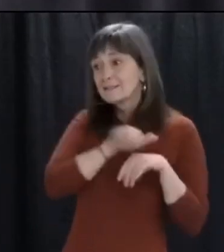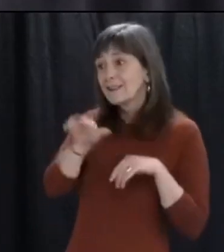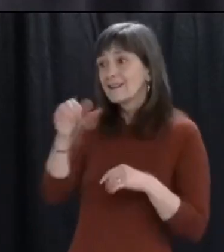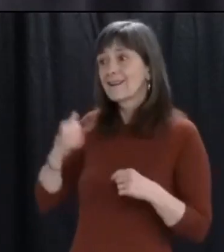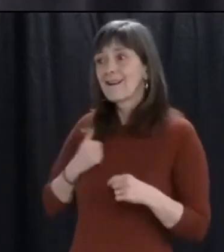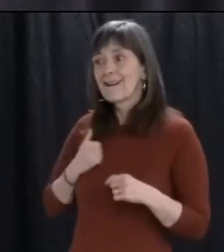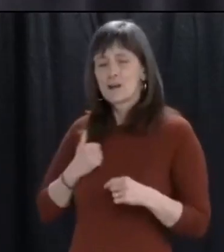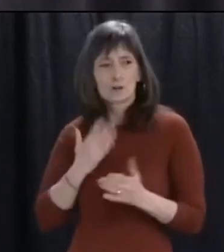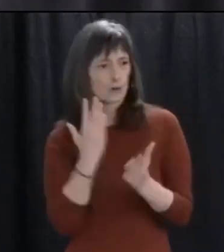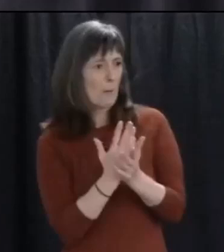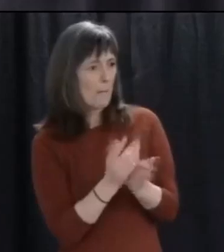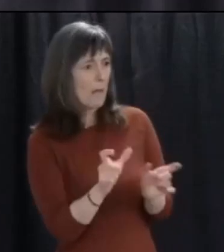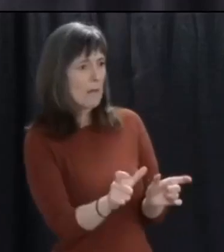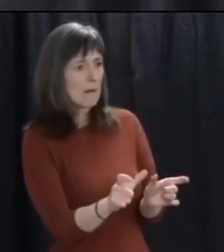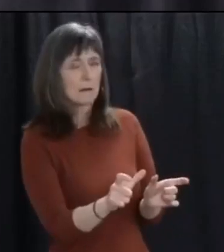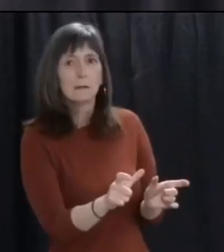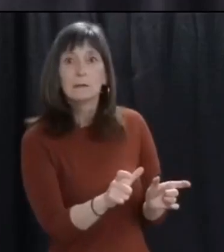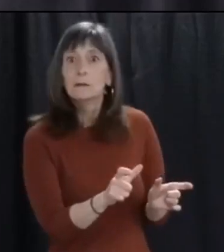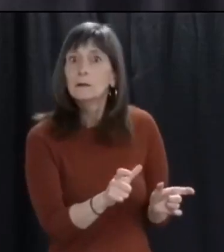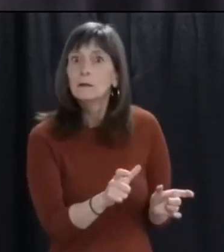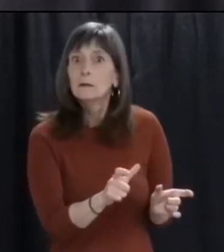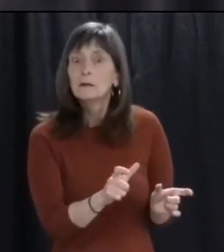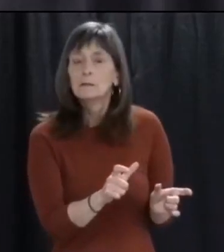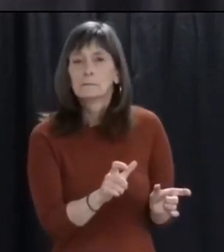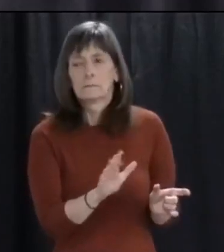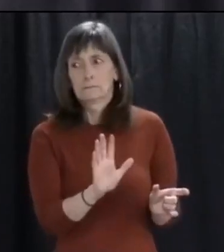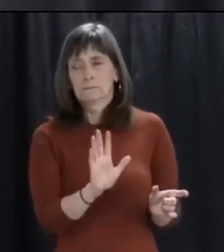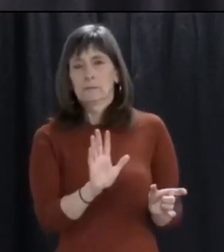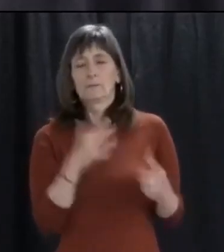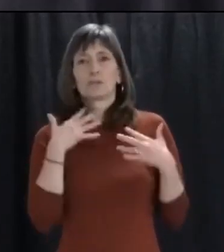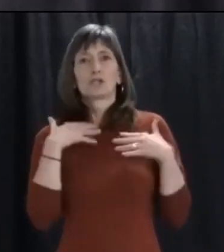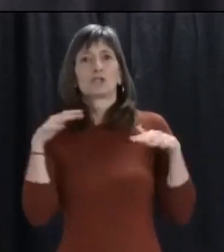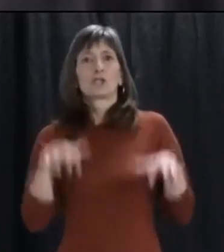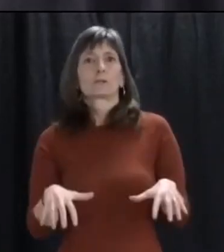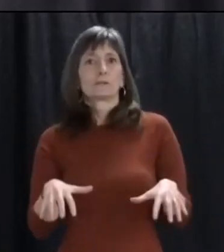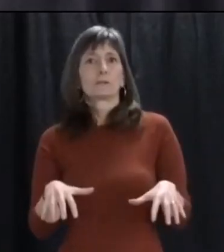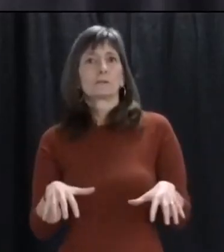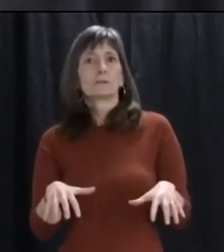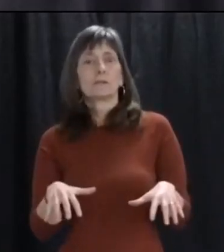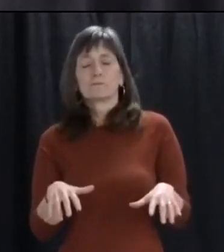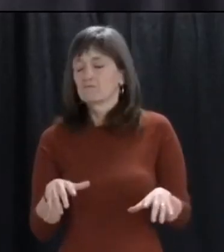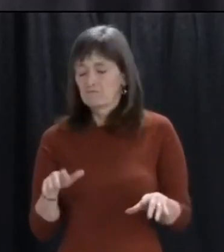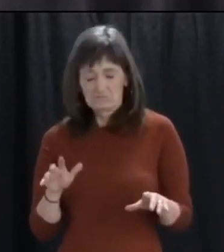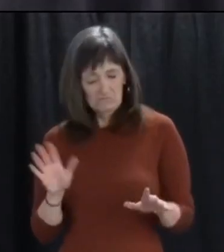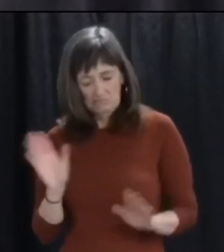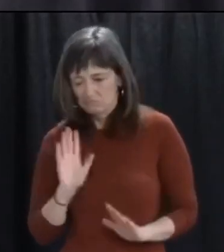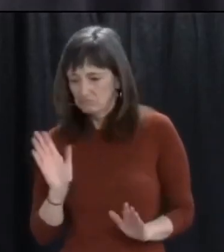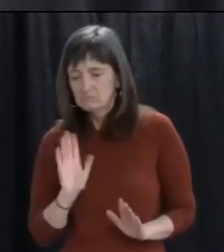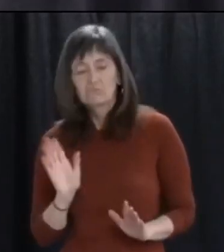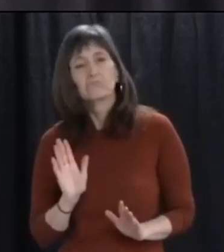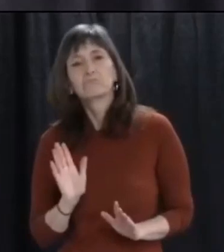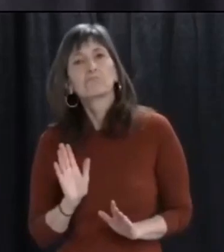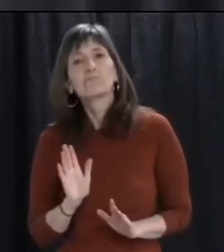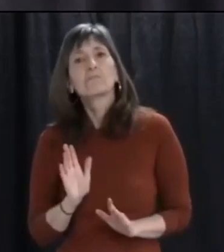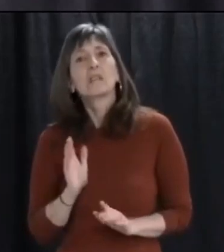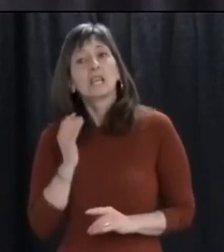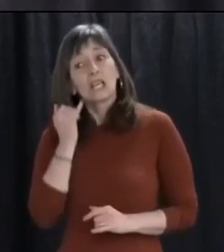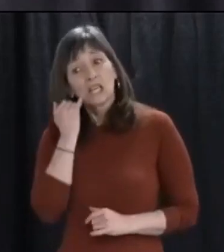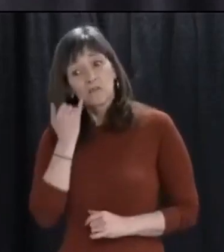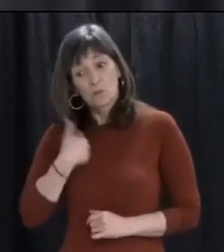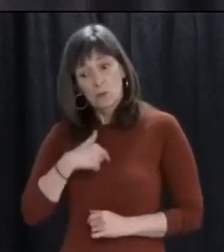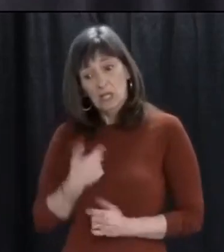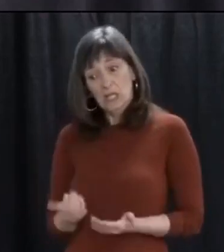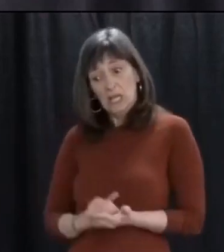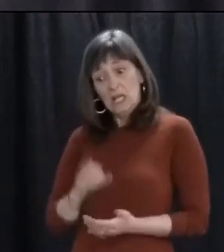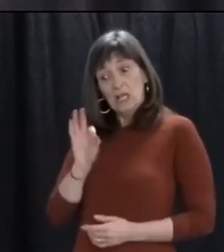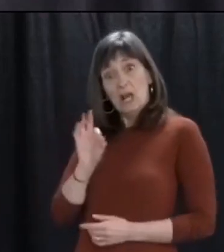Labrador will never give up on humanity. We will not hesitate for one second if we had to repeat what we did